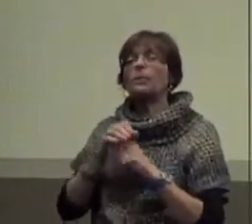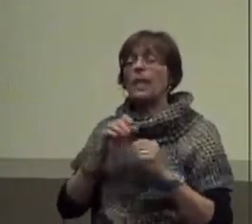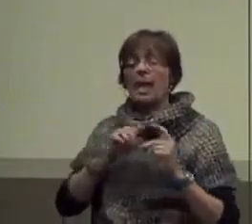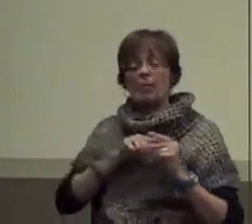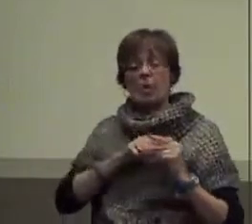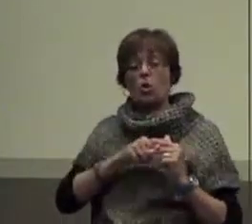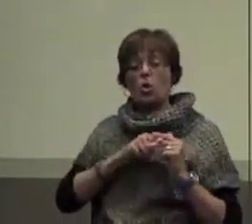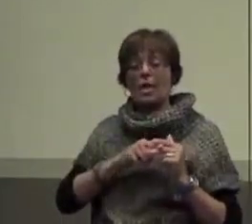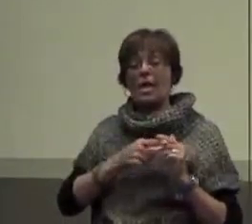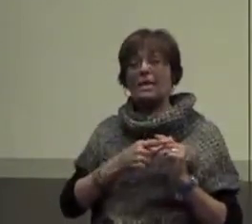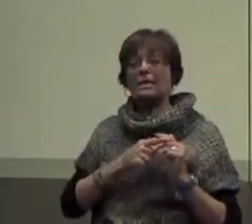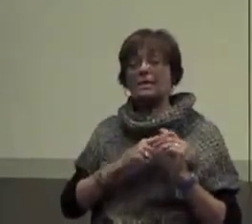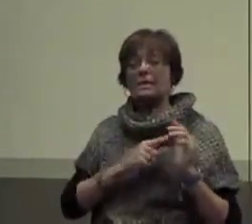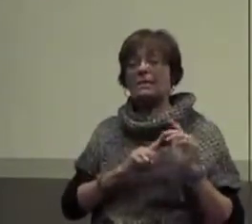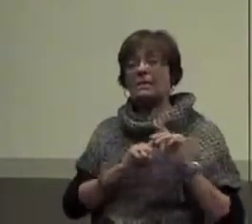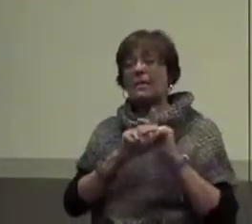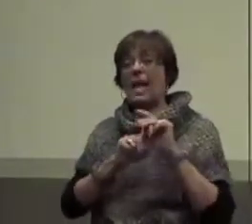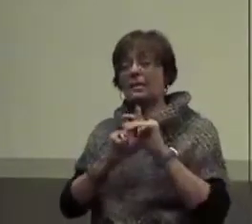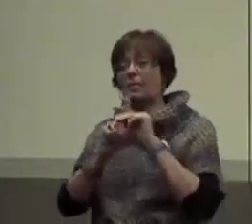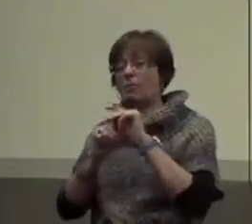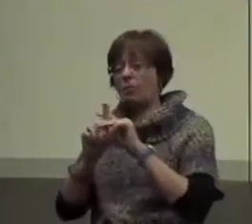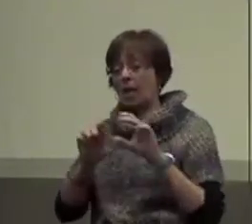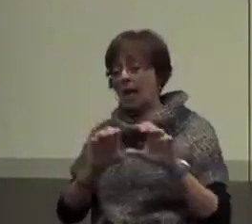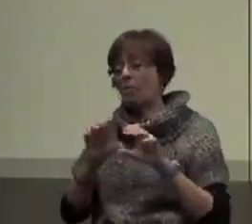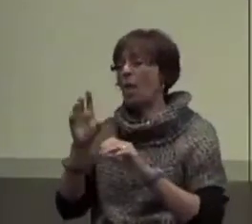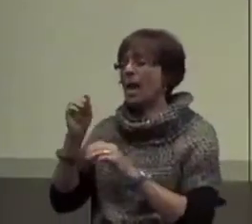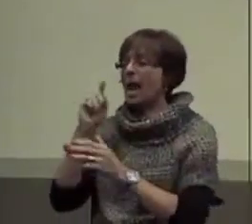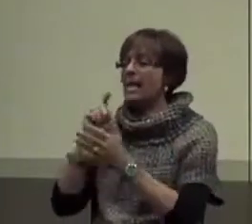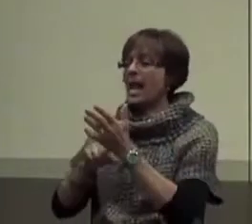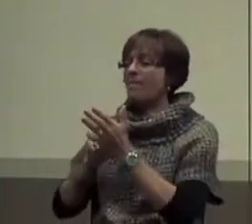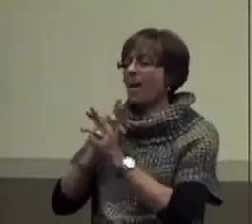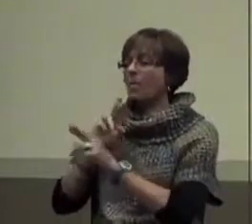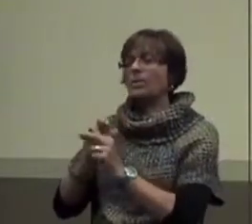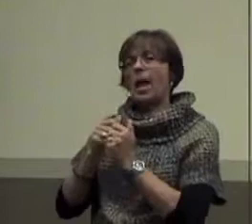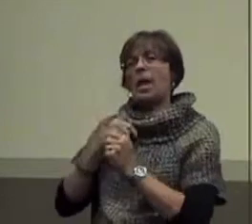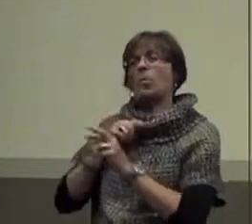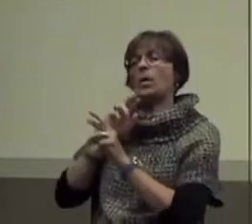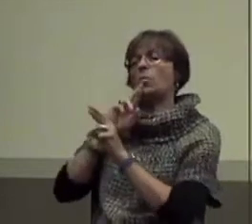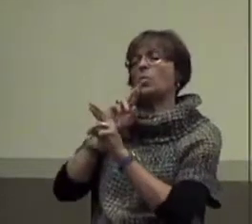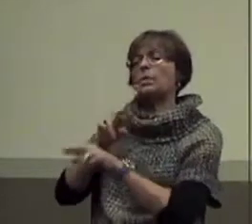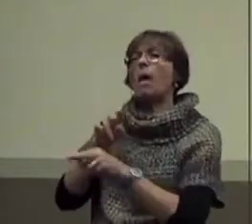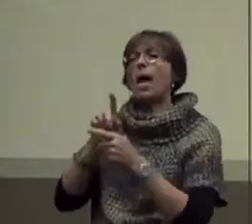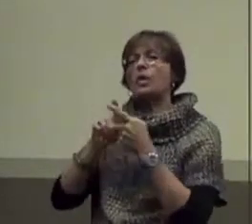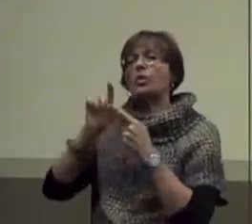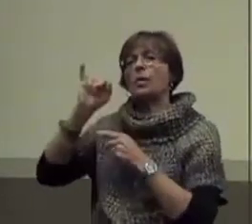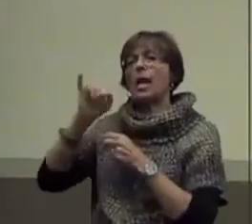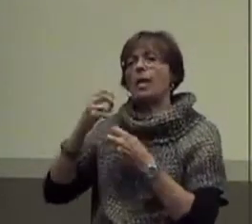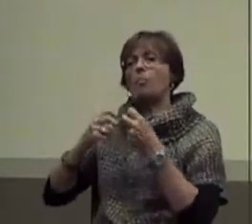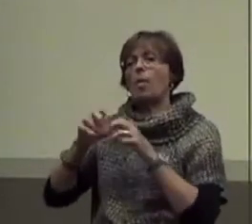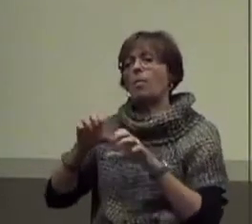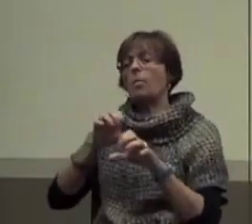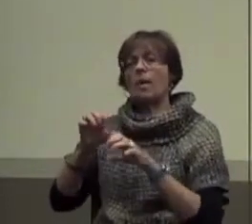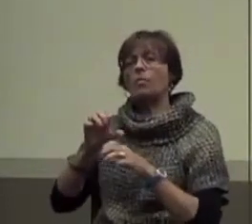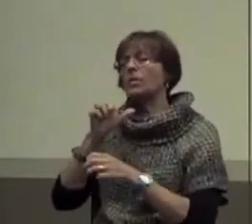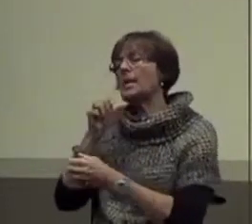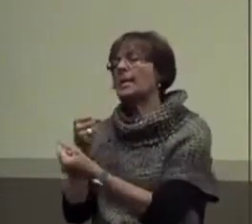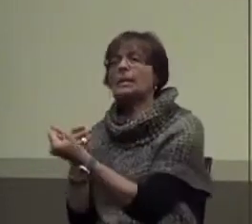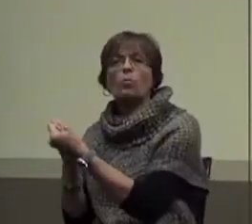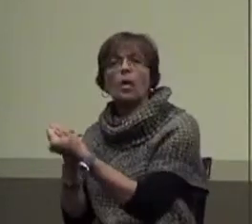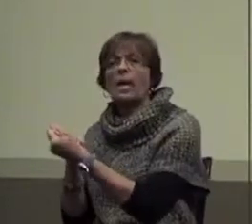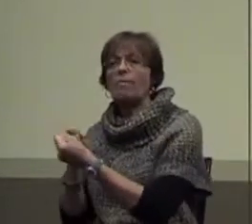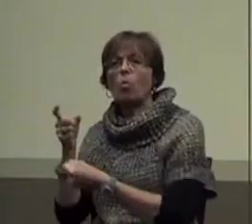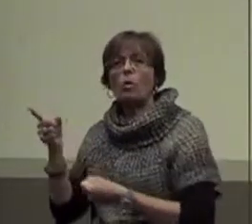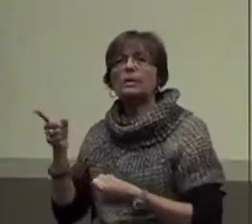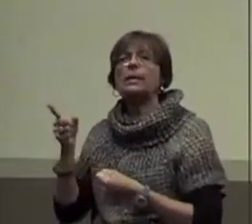earliest signs of behavior. And we also need to identify a response. So, how are we going to respond to that problem behavior that doesn't reinforce it?